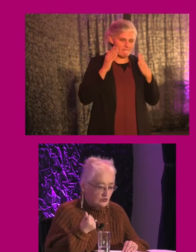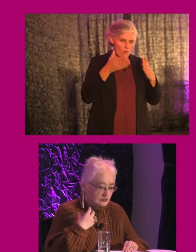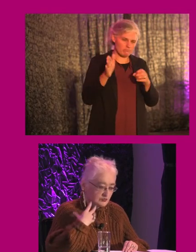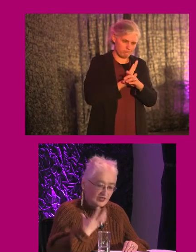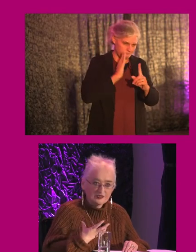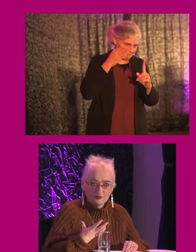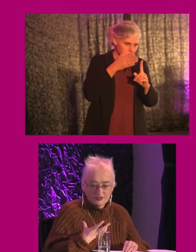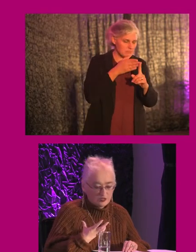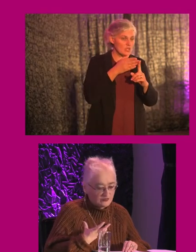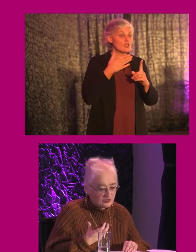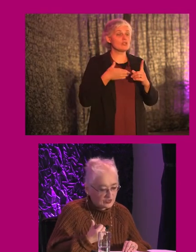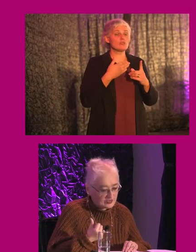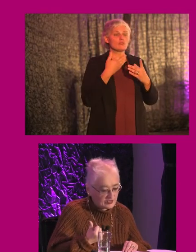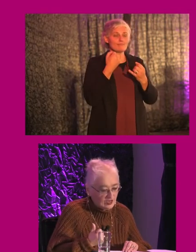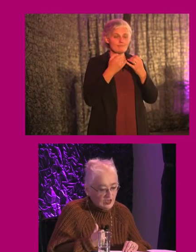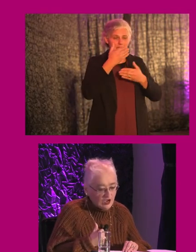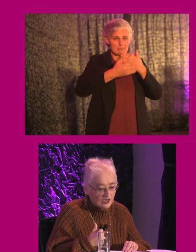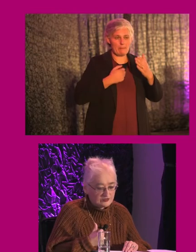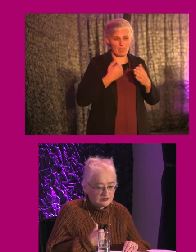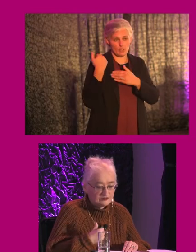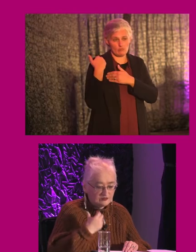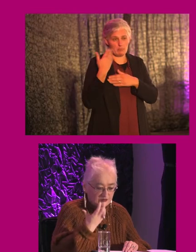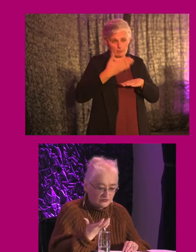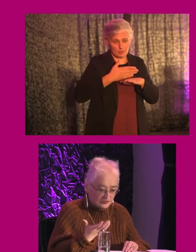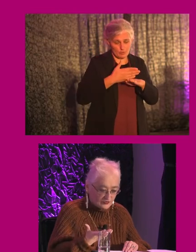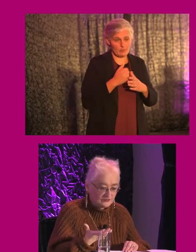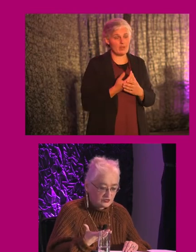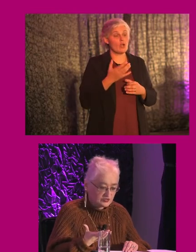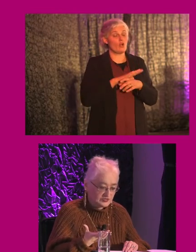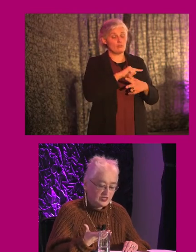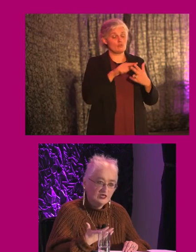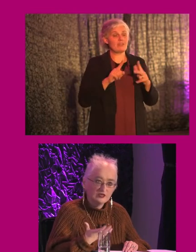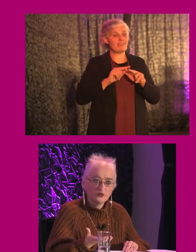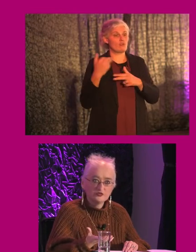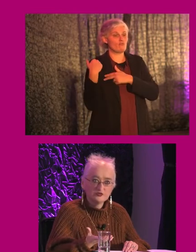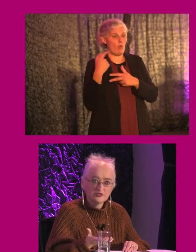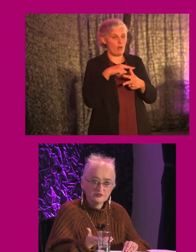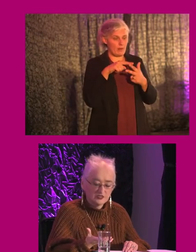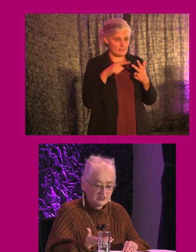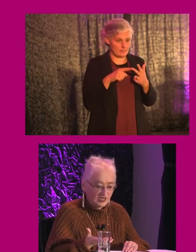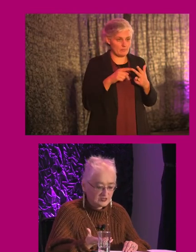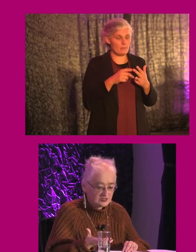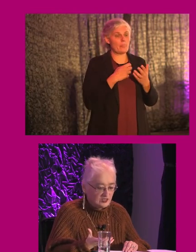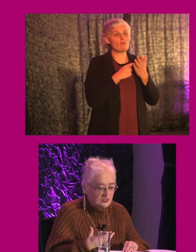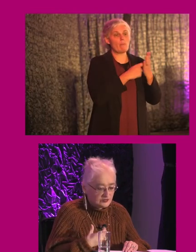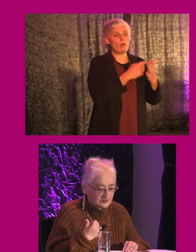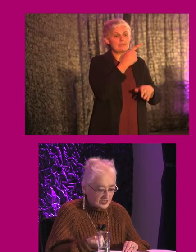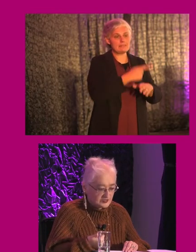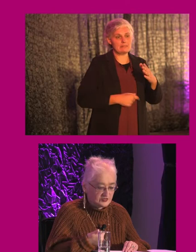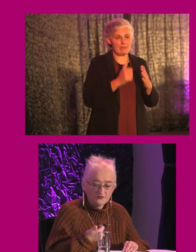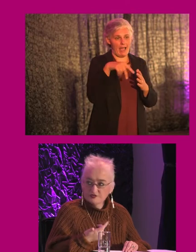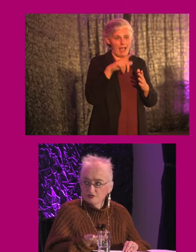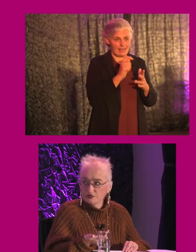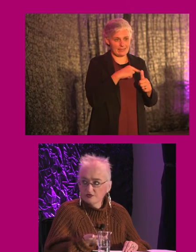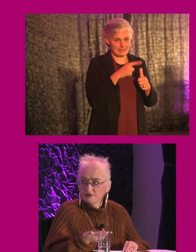So to break down my job very quickly, I do cover the three functions in accordance with the Disability Act, so that's